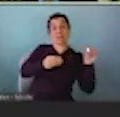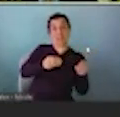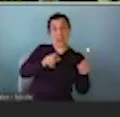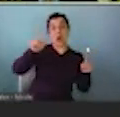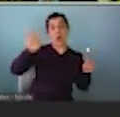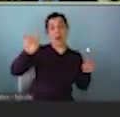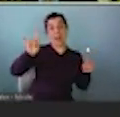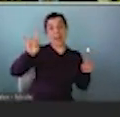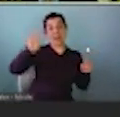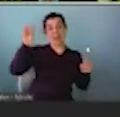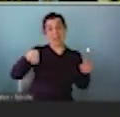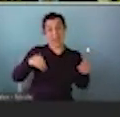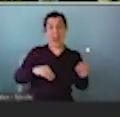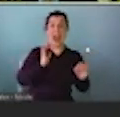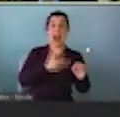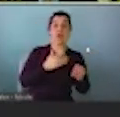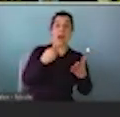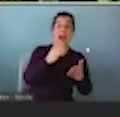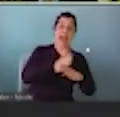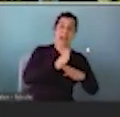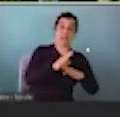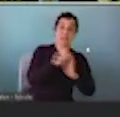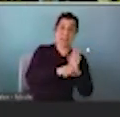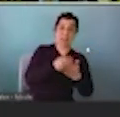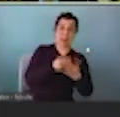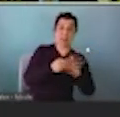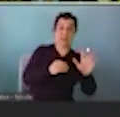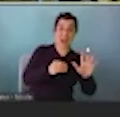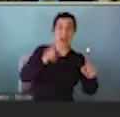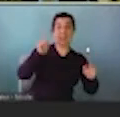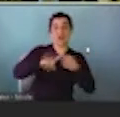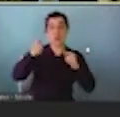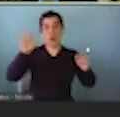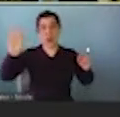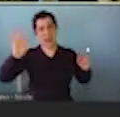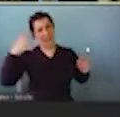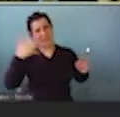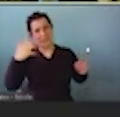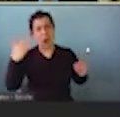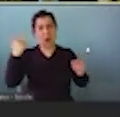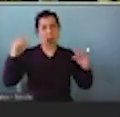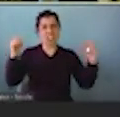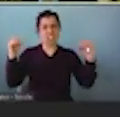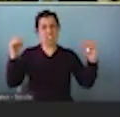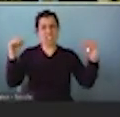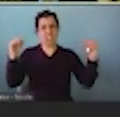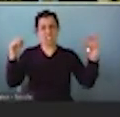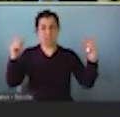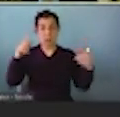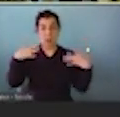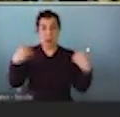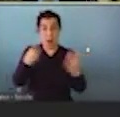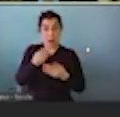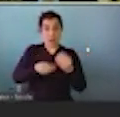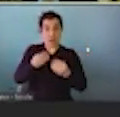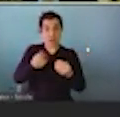From 5% of the average state budget to 29% of state budgets. And we wonder why there's so much partisan argument and bickering over budgets.